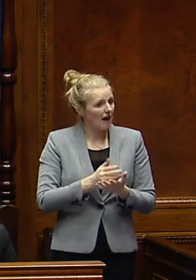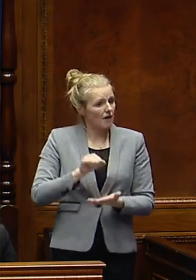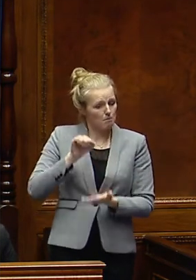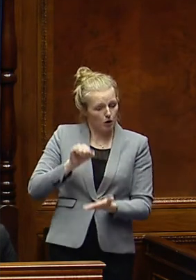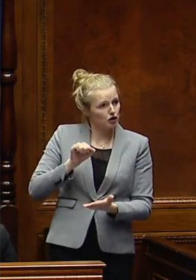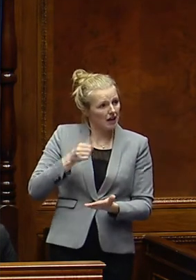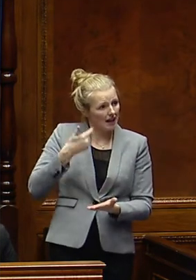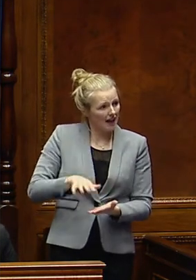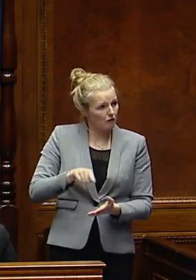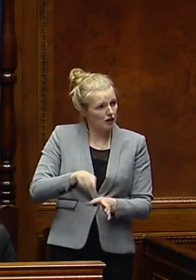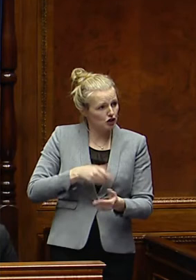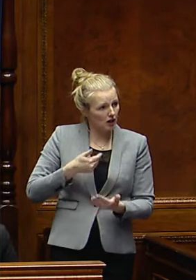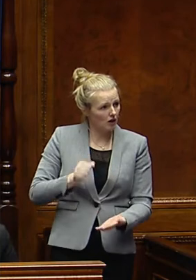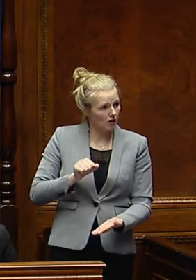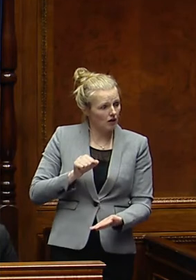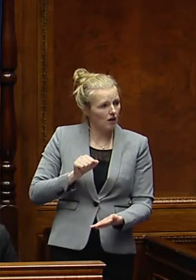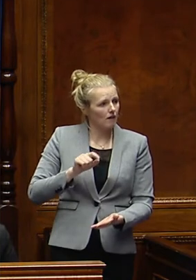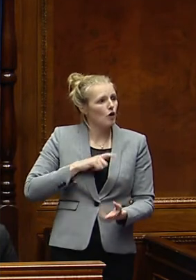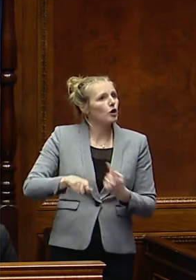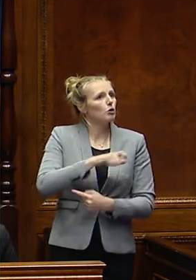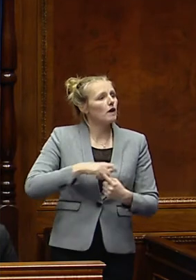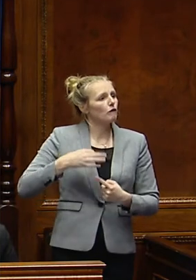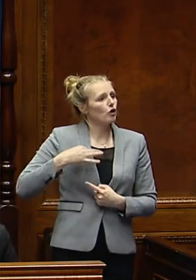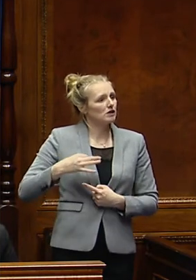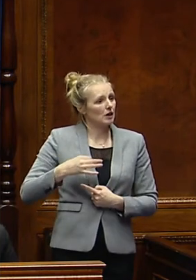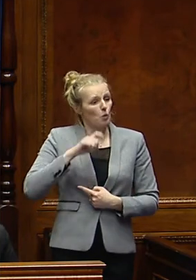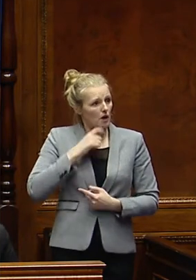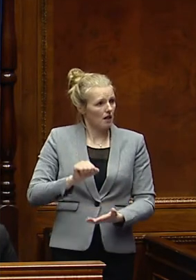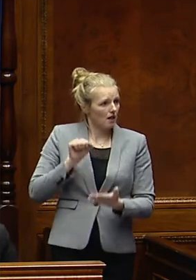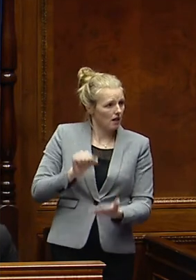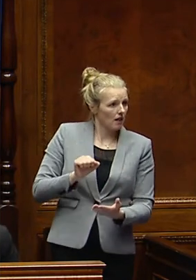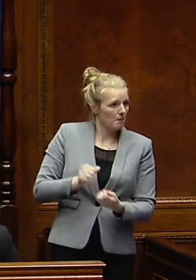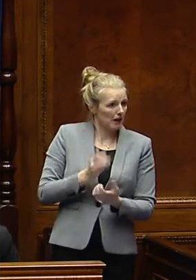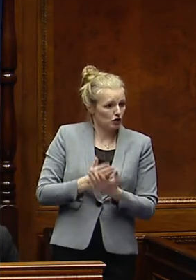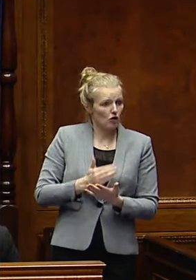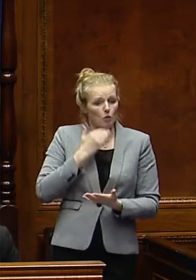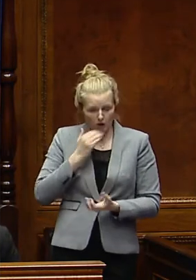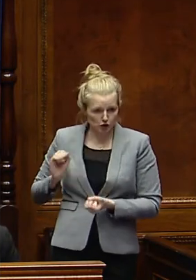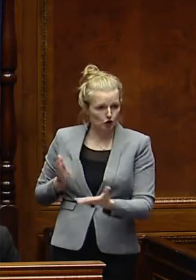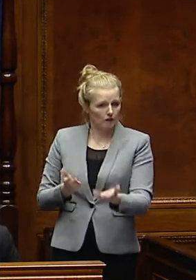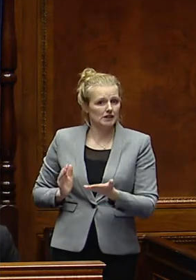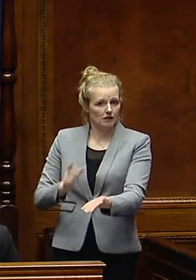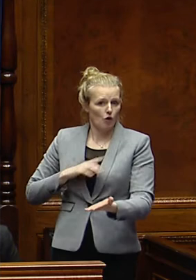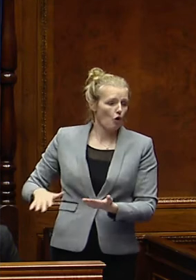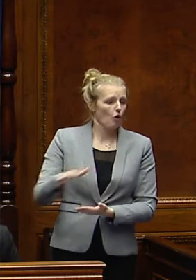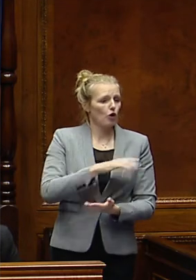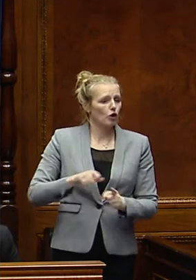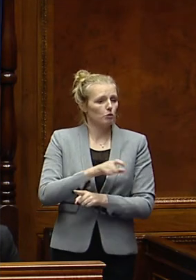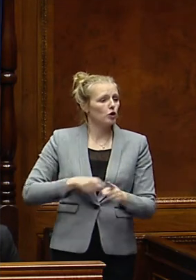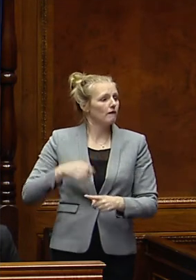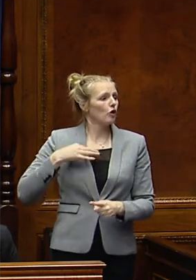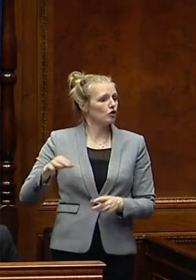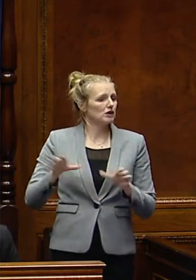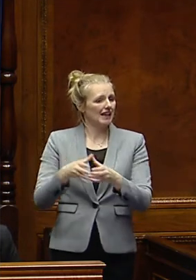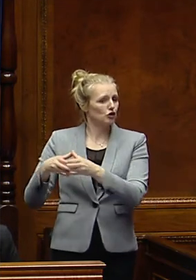this year for the community and quality sector will be in place to ensure continuity of service? Mr Amikon. Thanks